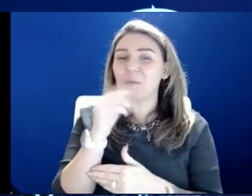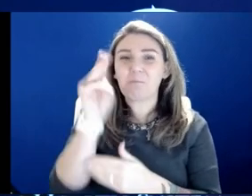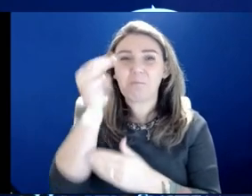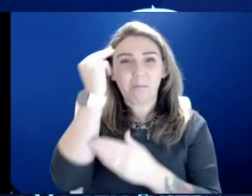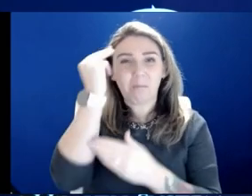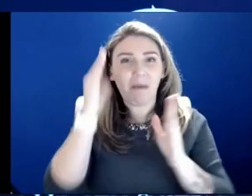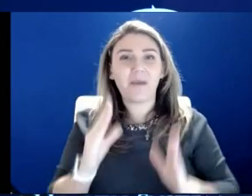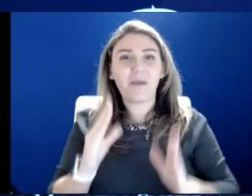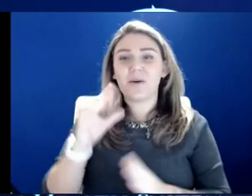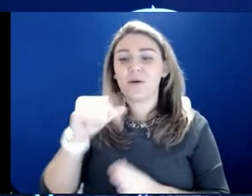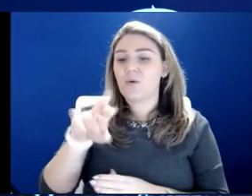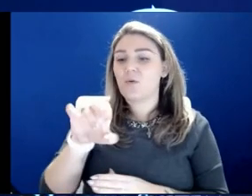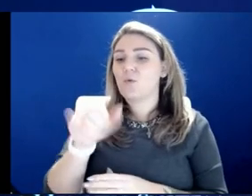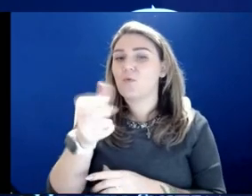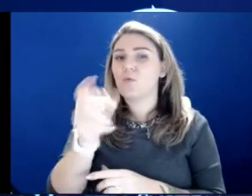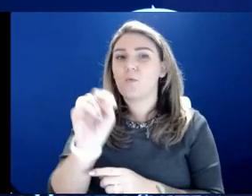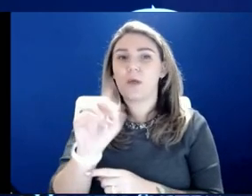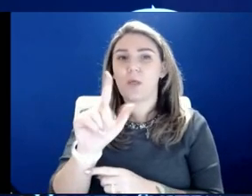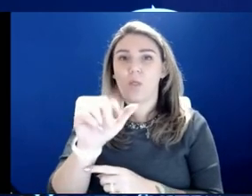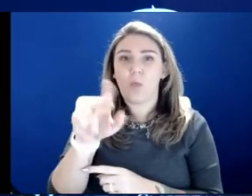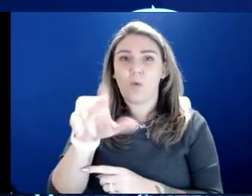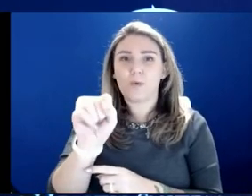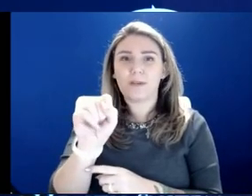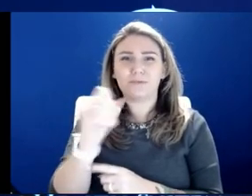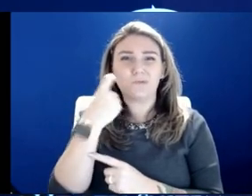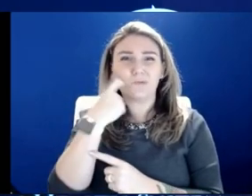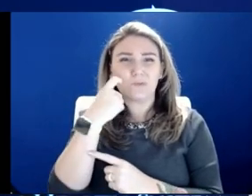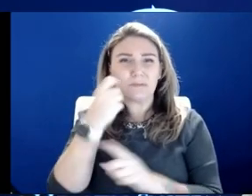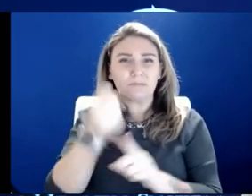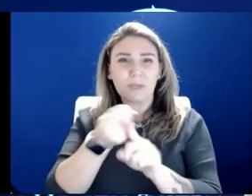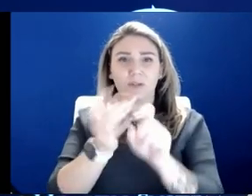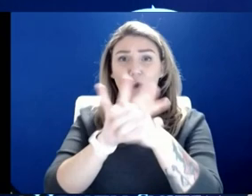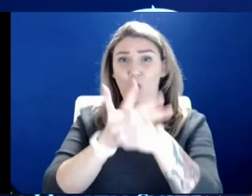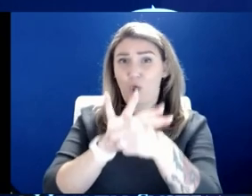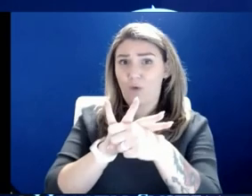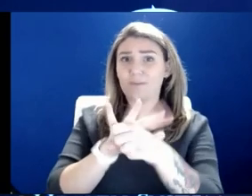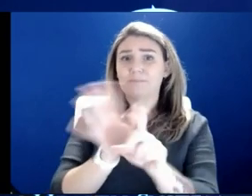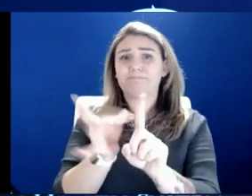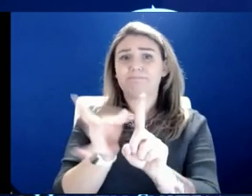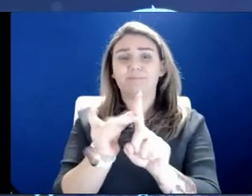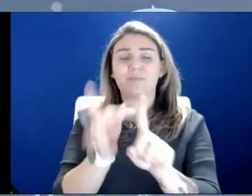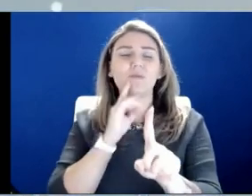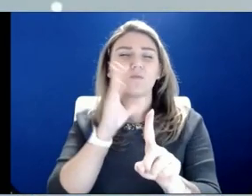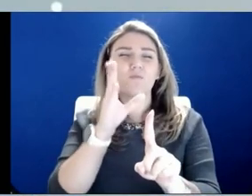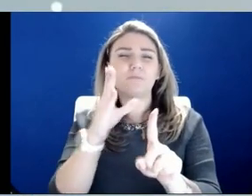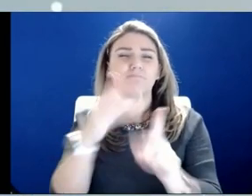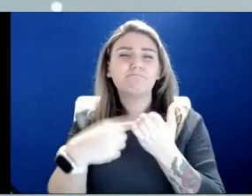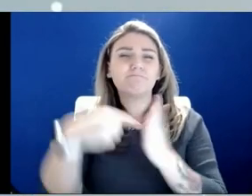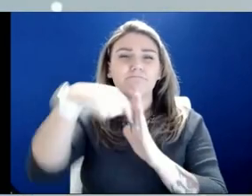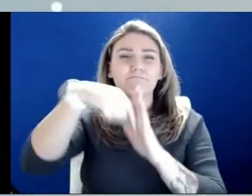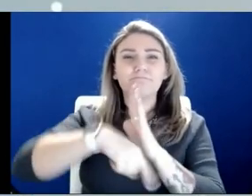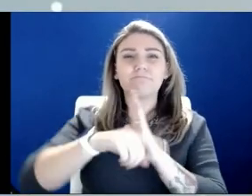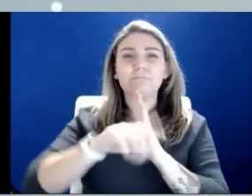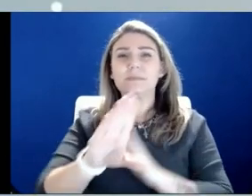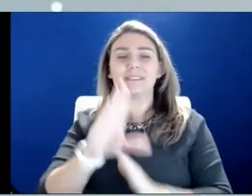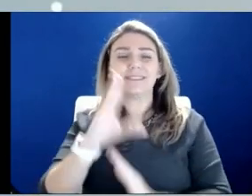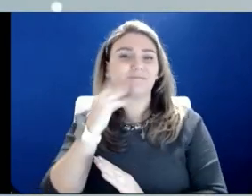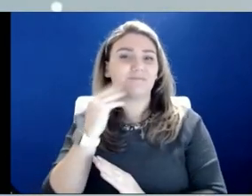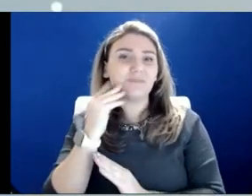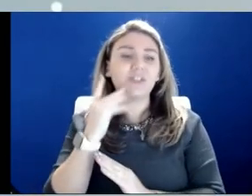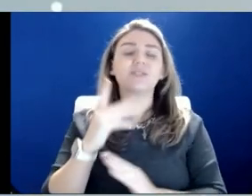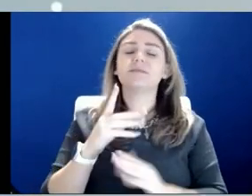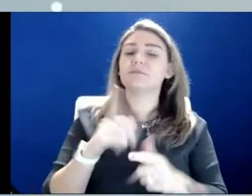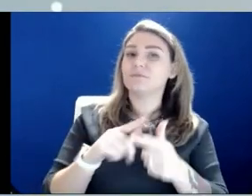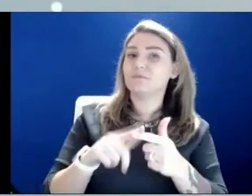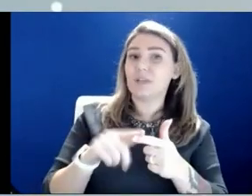battled COVID. We will talk to him about that experience. We welcome him back to our program. Plus, we will talk about the care he had